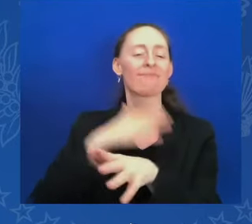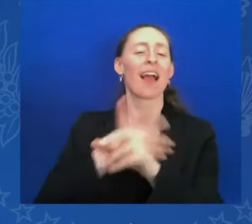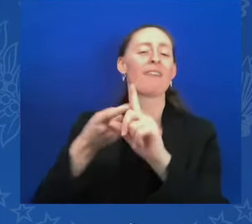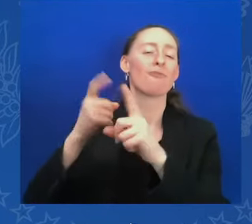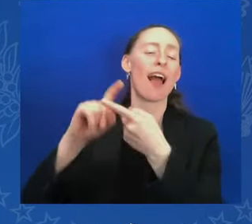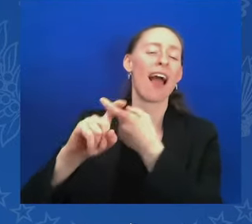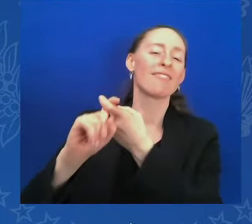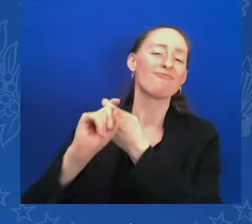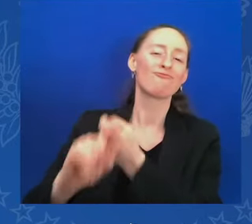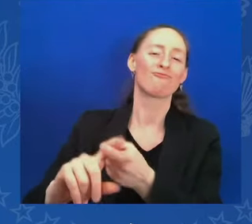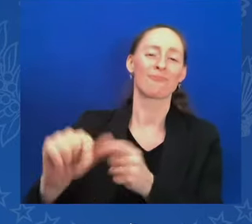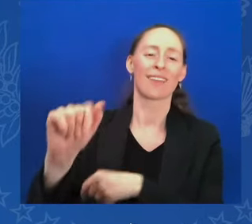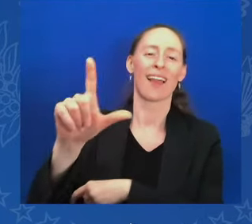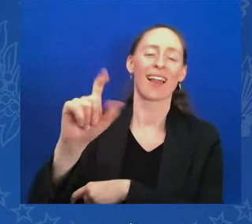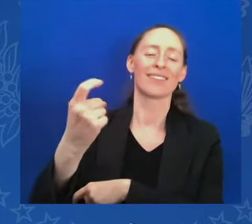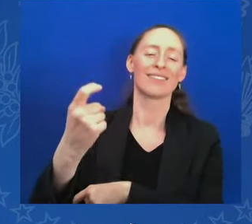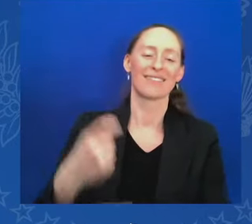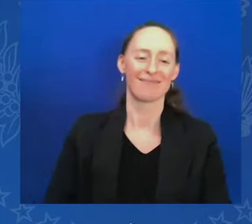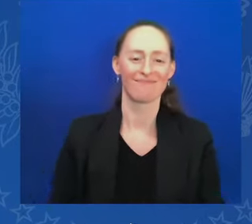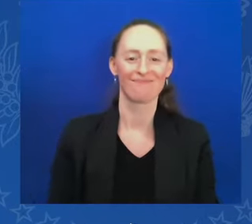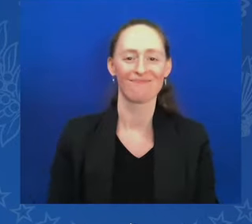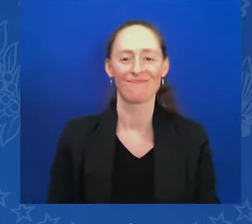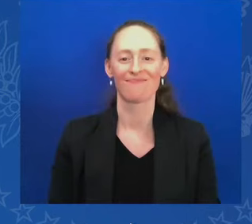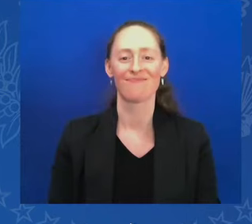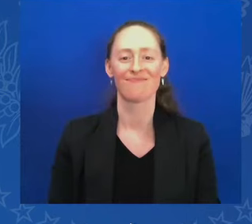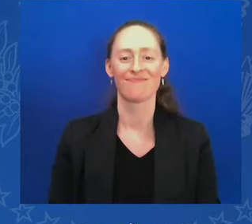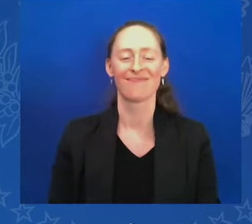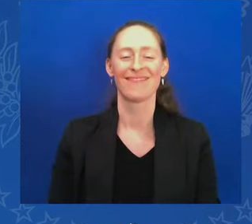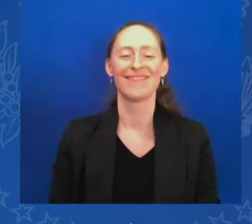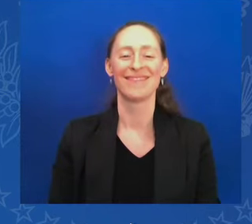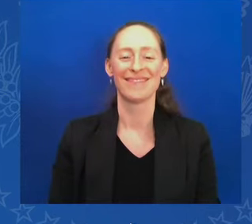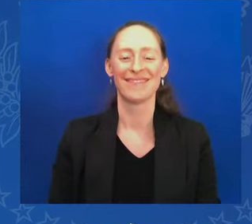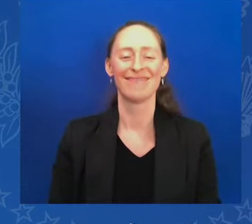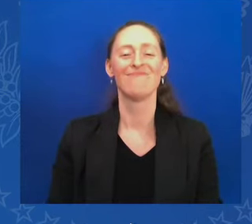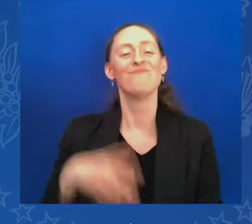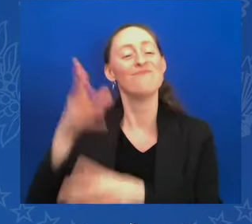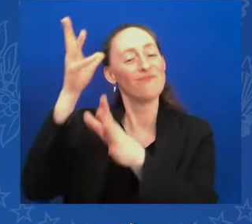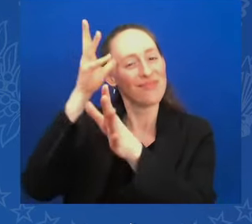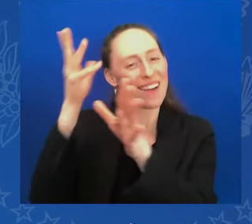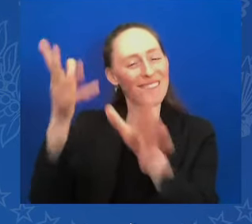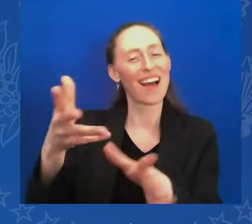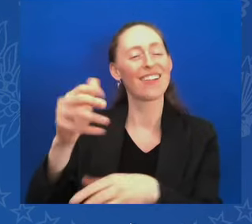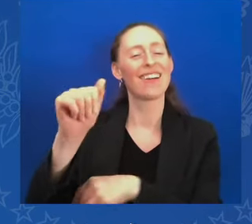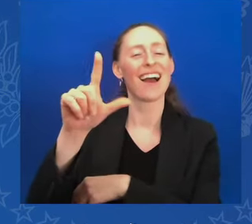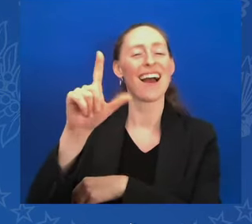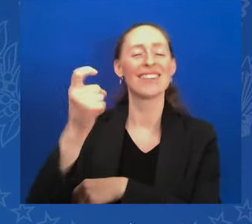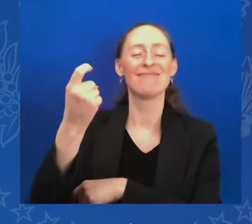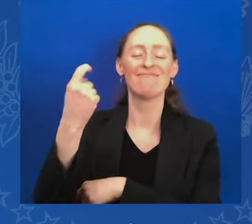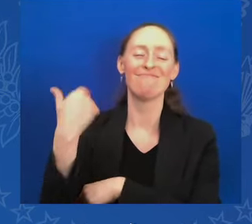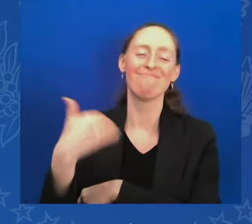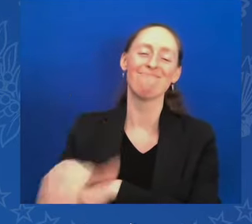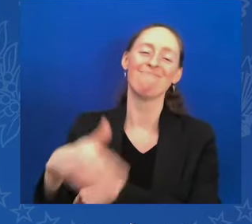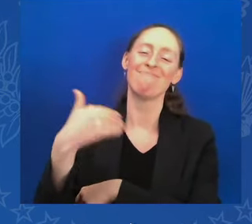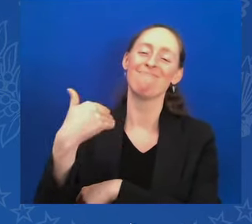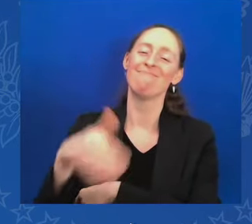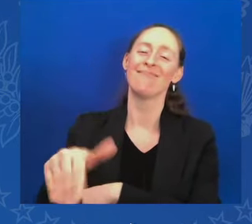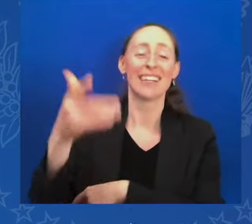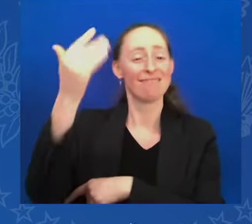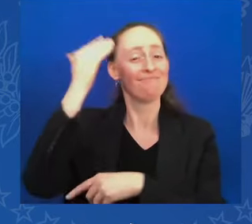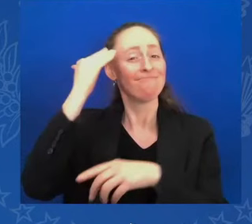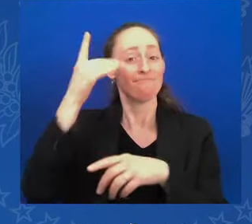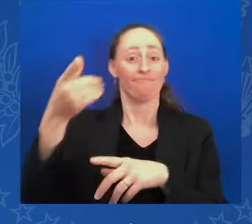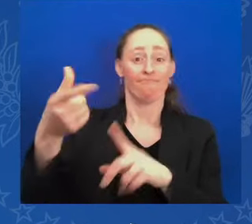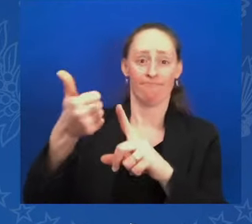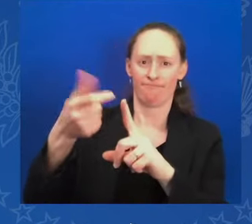from the Greek Orthodox Archdiocese of America. And, by the way, I have — and he and I have